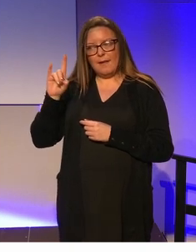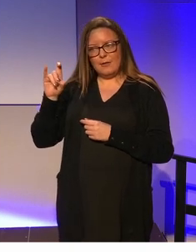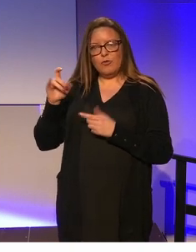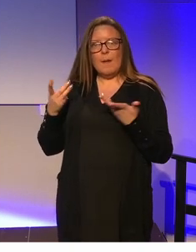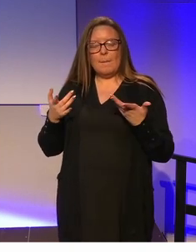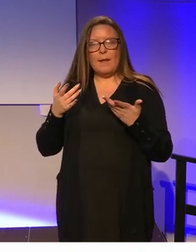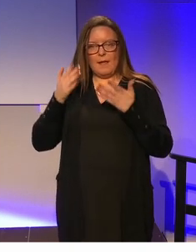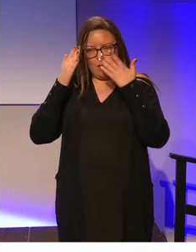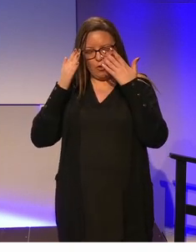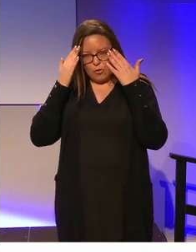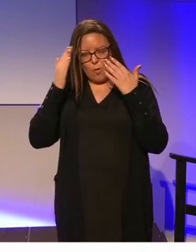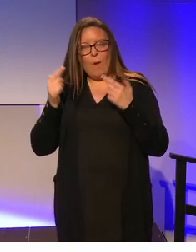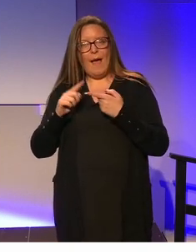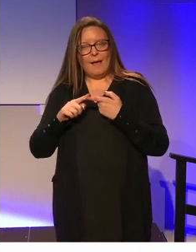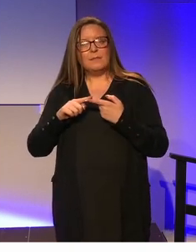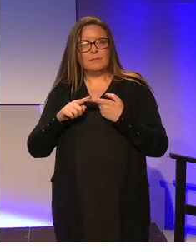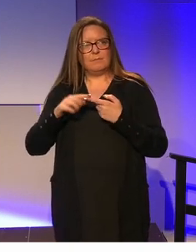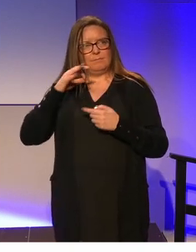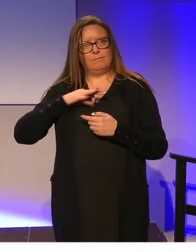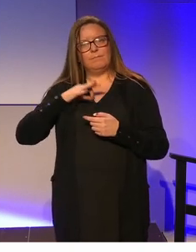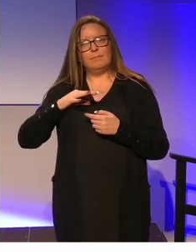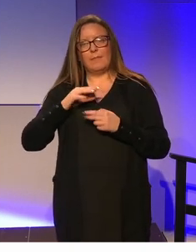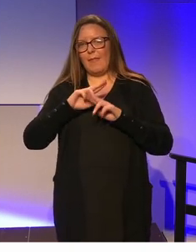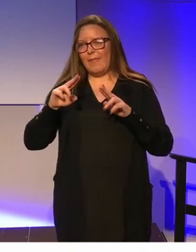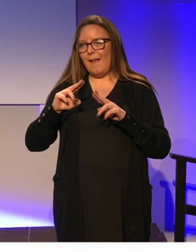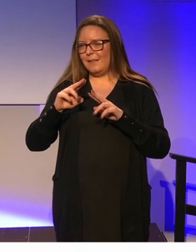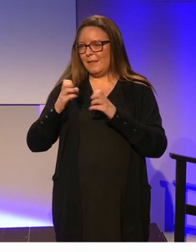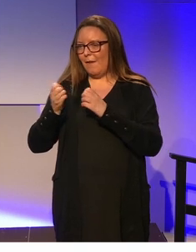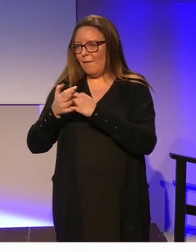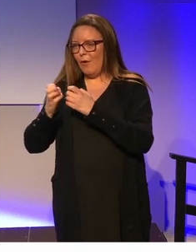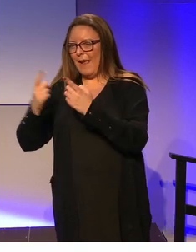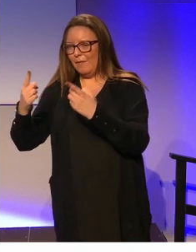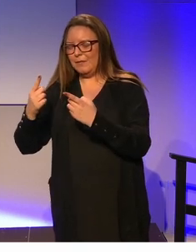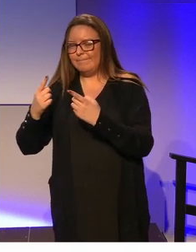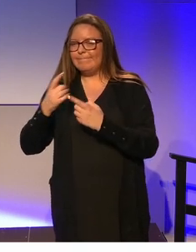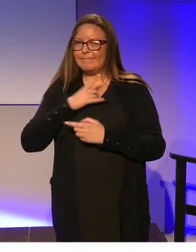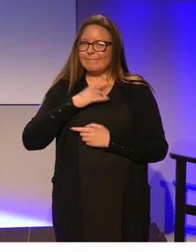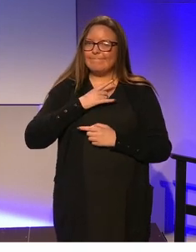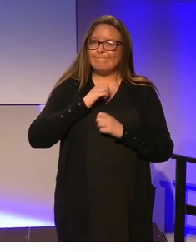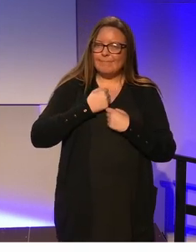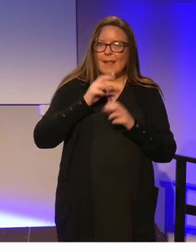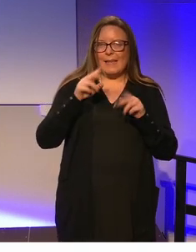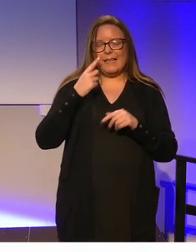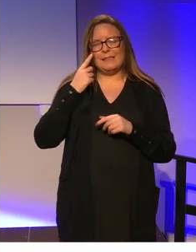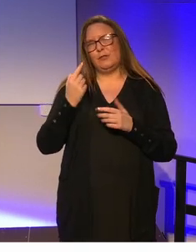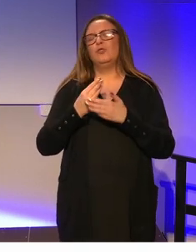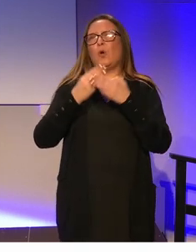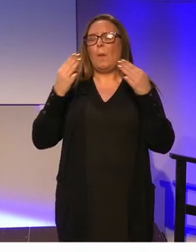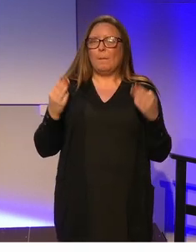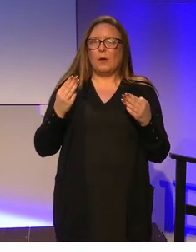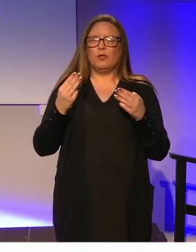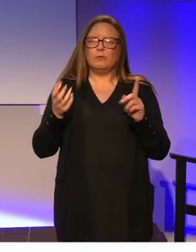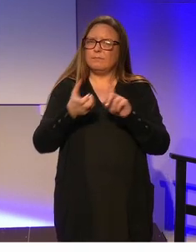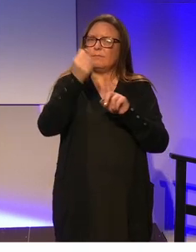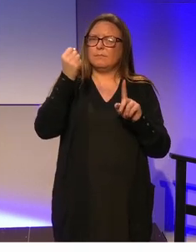know I'm so fortunate to be able to do this. And I know it's not the case for everyone. And it breaks my heart. I can see so much potential in people with additional